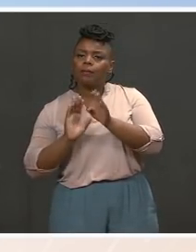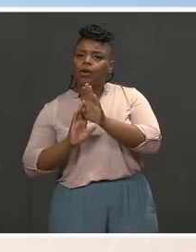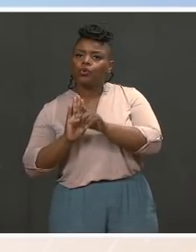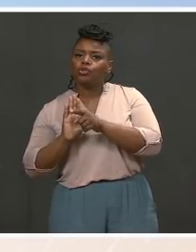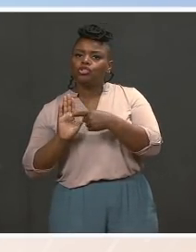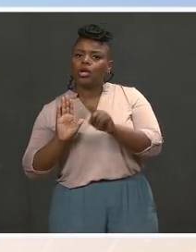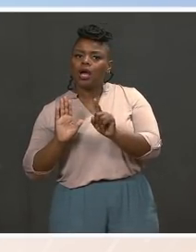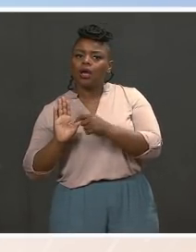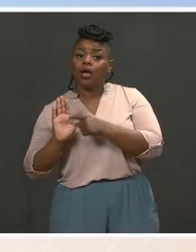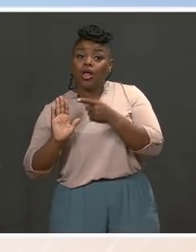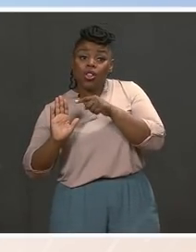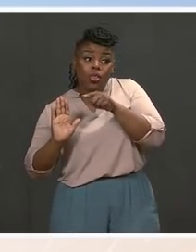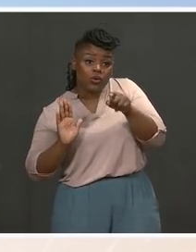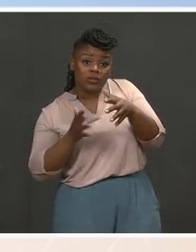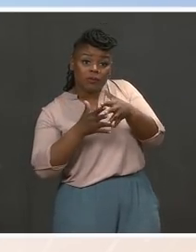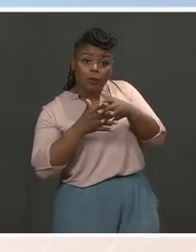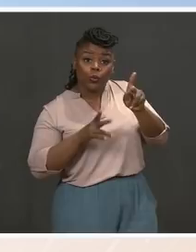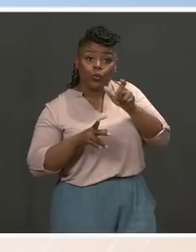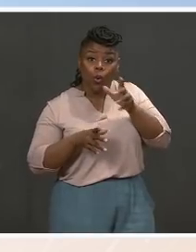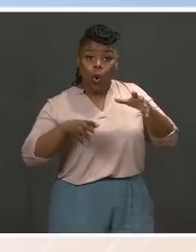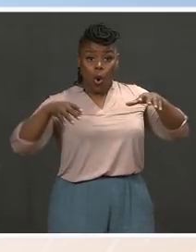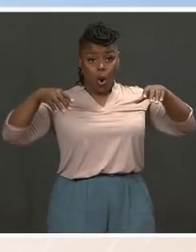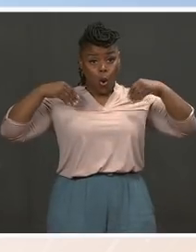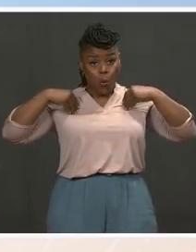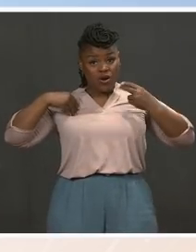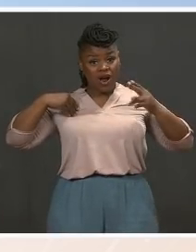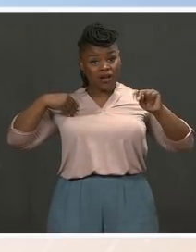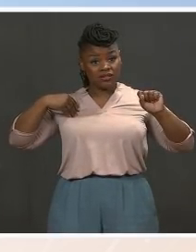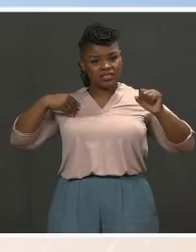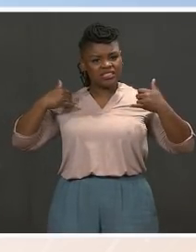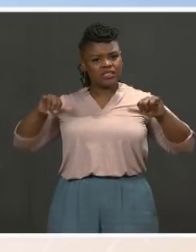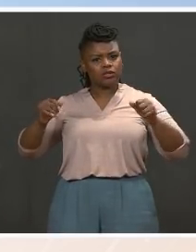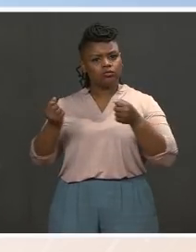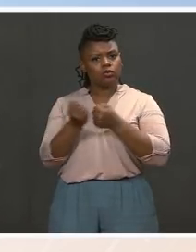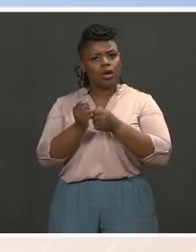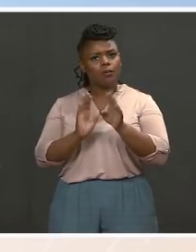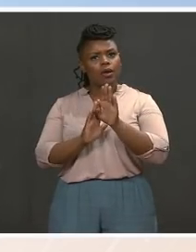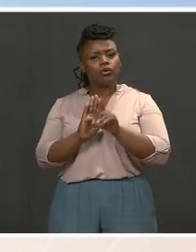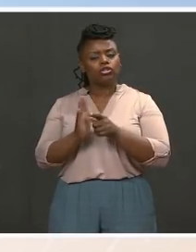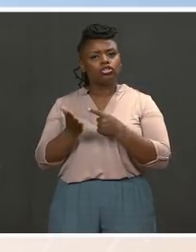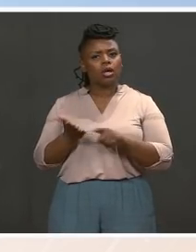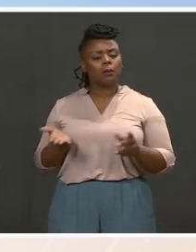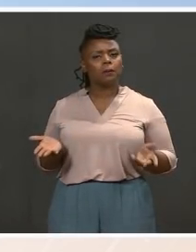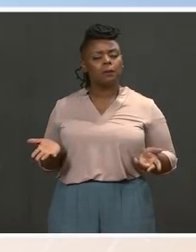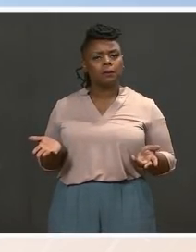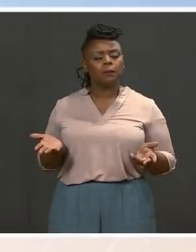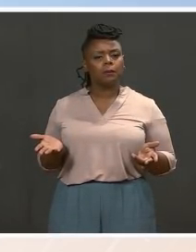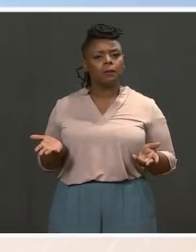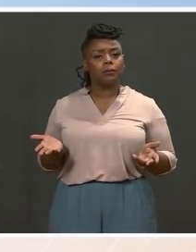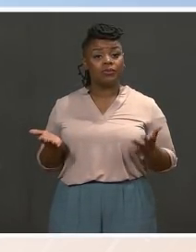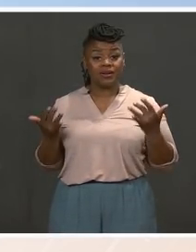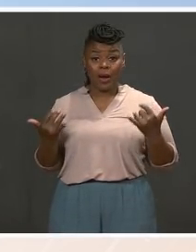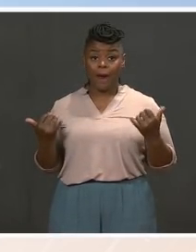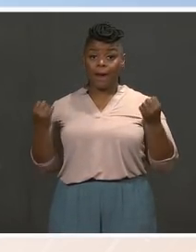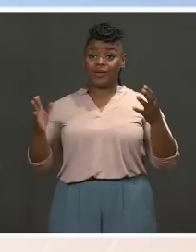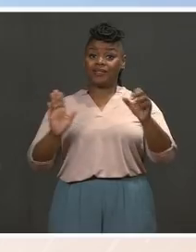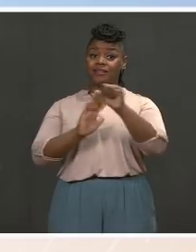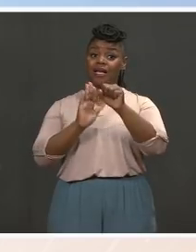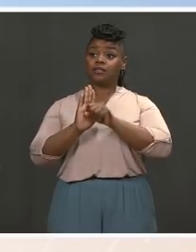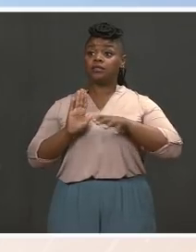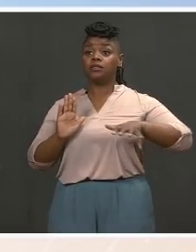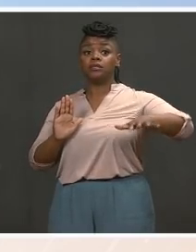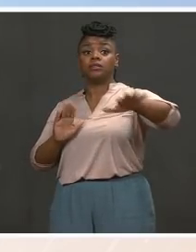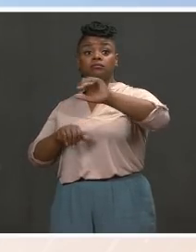background checks. We've seen states take action since that time. A number of states across the country have put in place a number of laws.